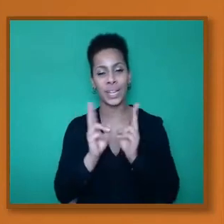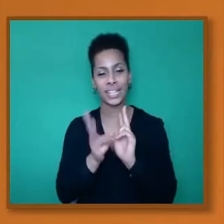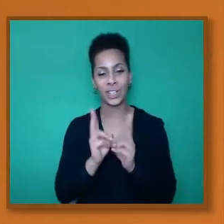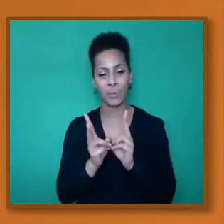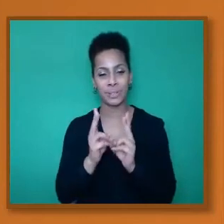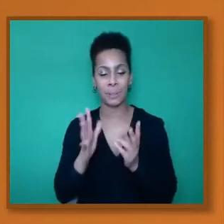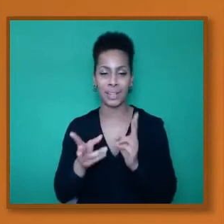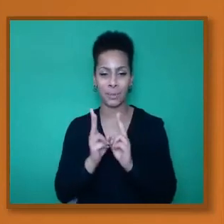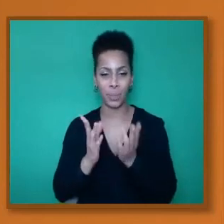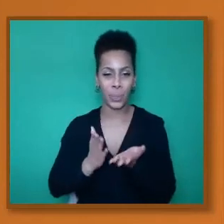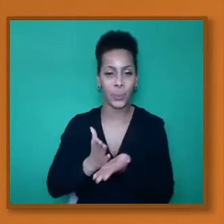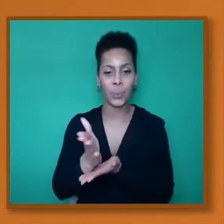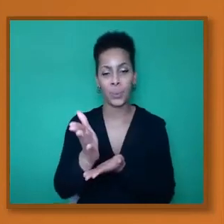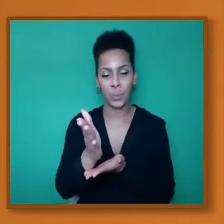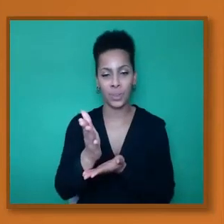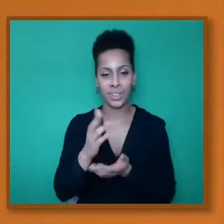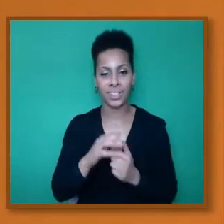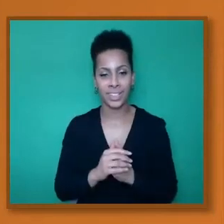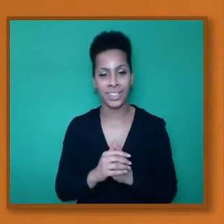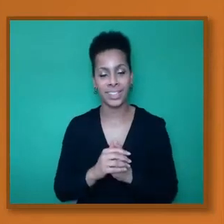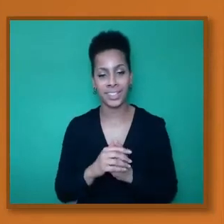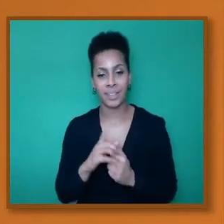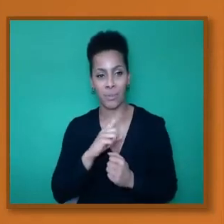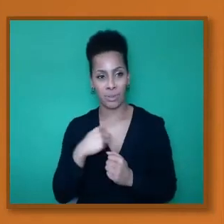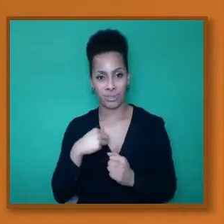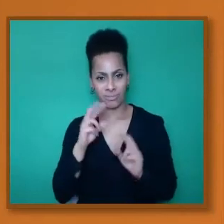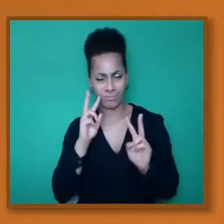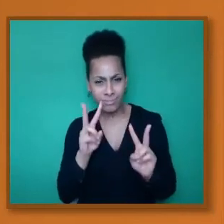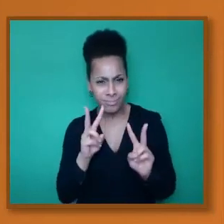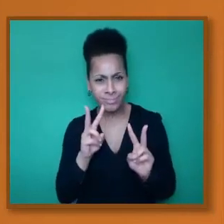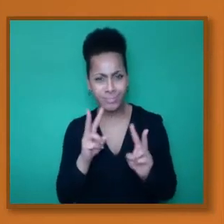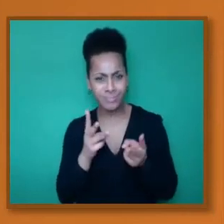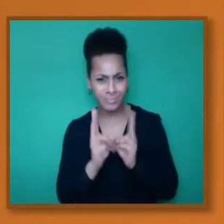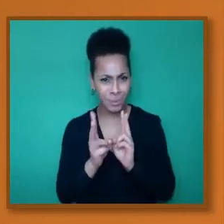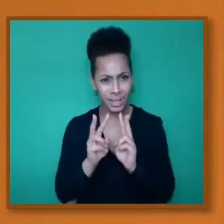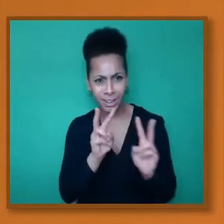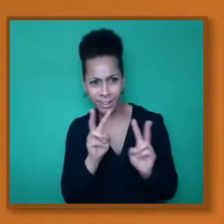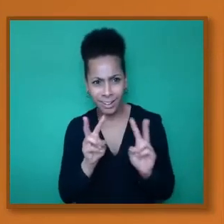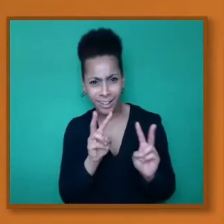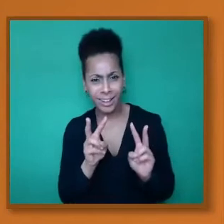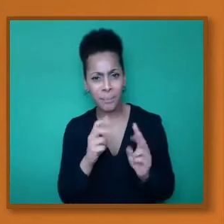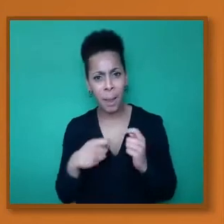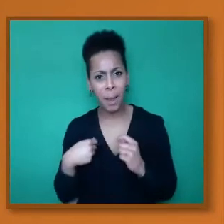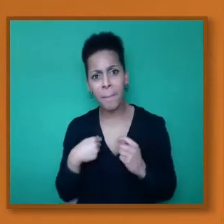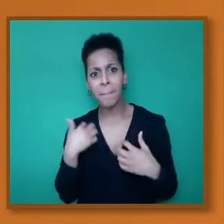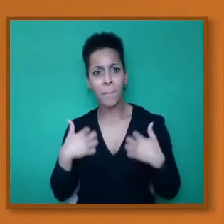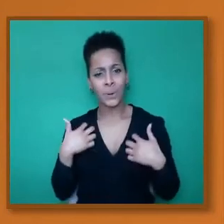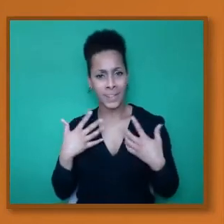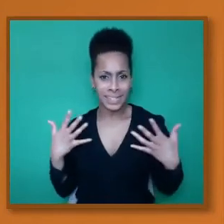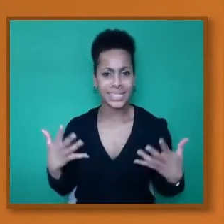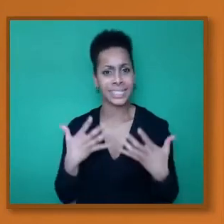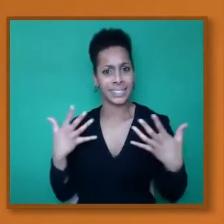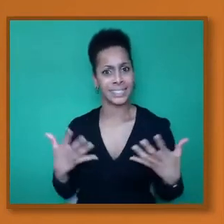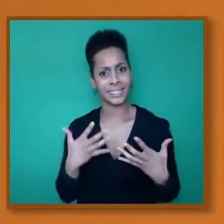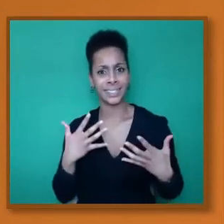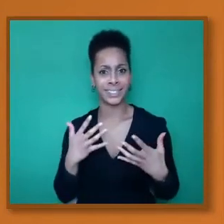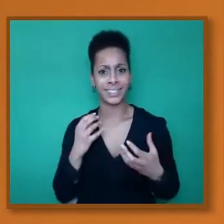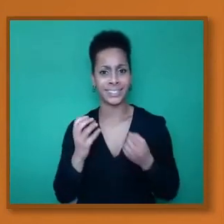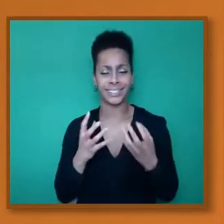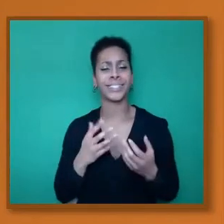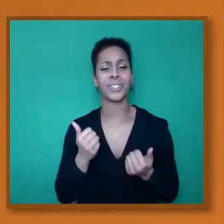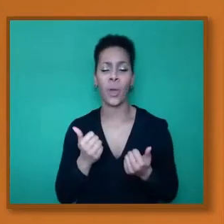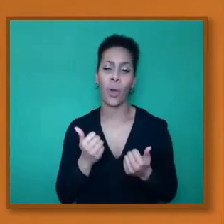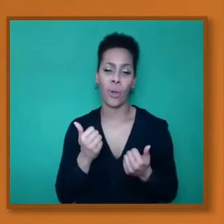because I was motivated by seeing them when they were being they were fantastic absolutely brilliant